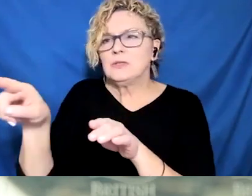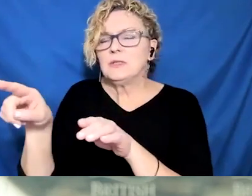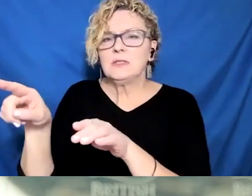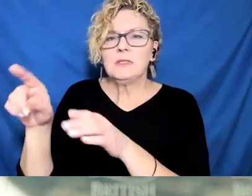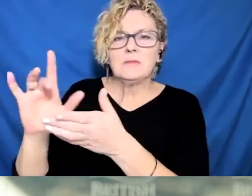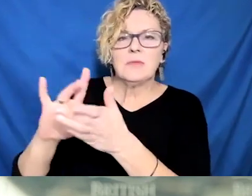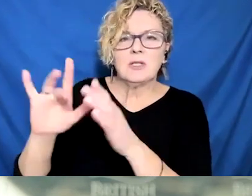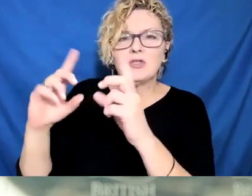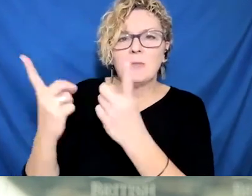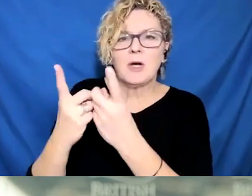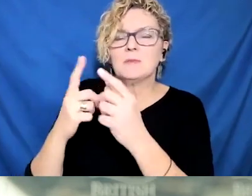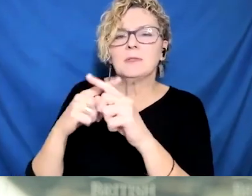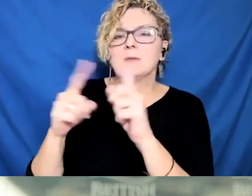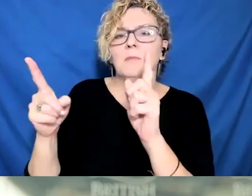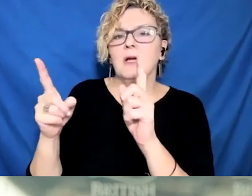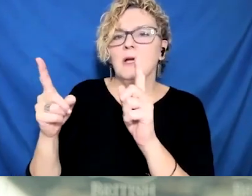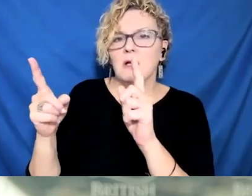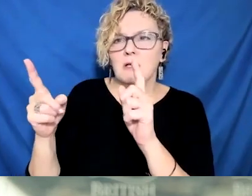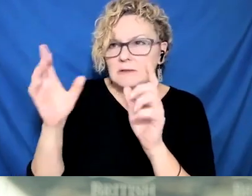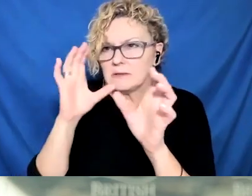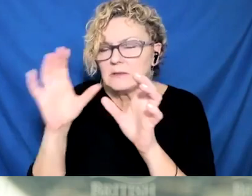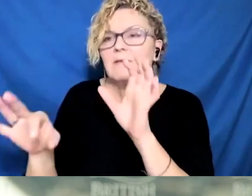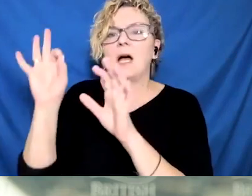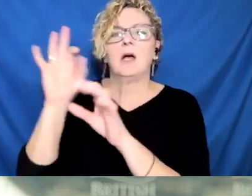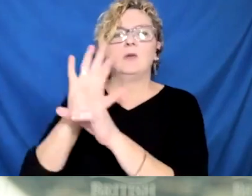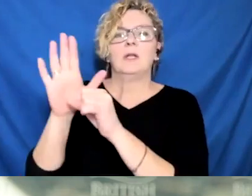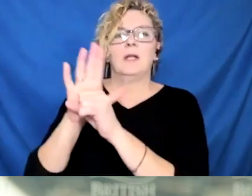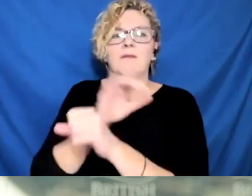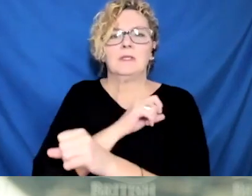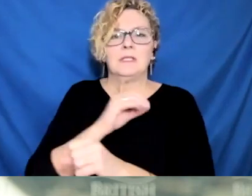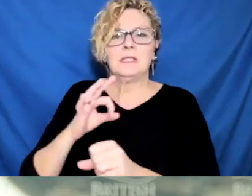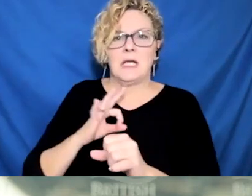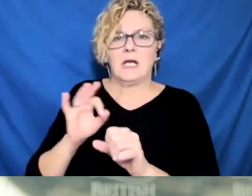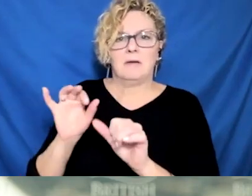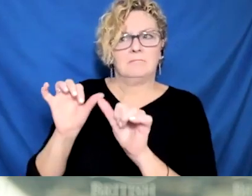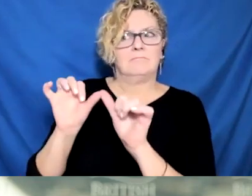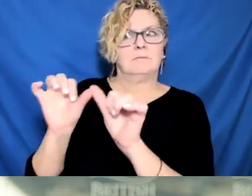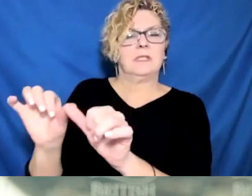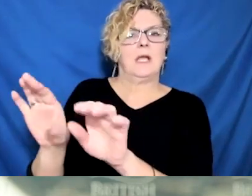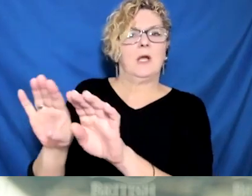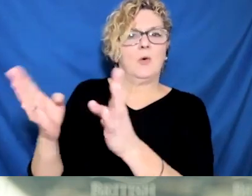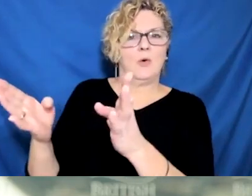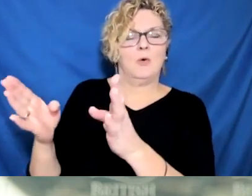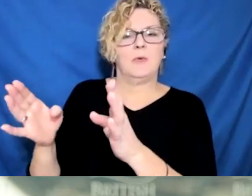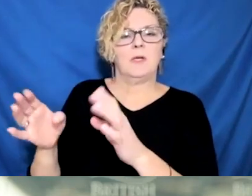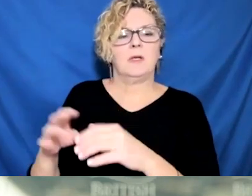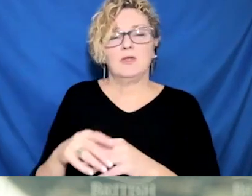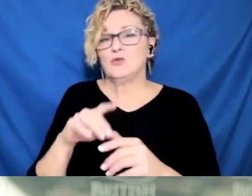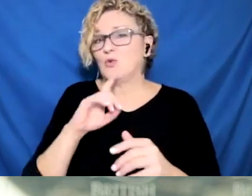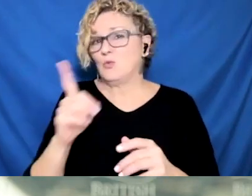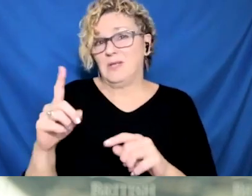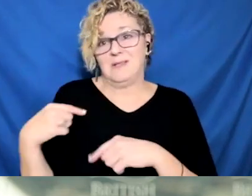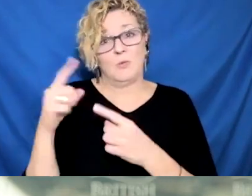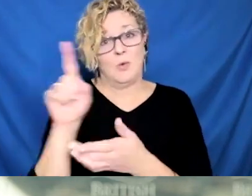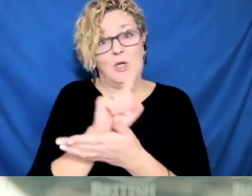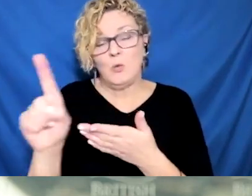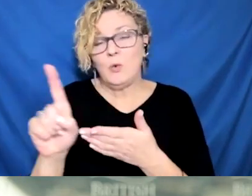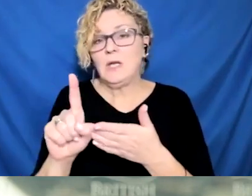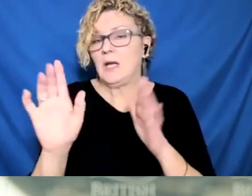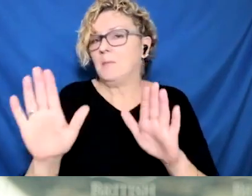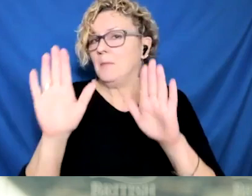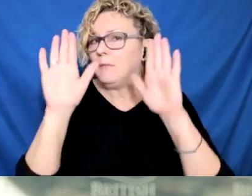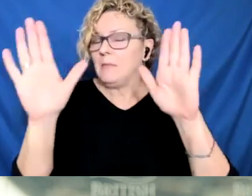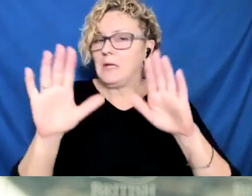number. And the postponements have a significant effect on all those whose surgeries aren't occurring as planned right now. To those